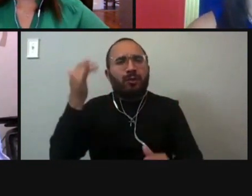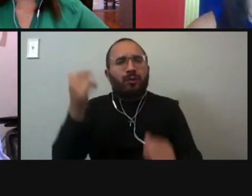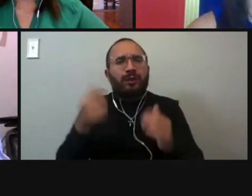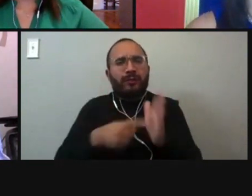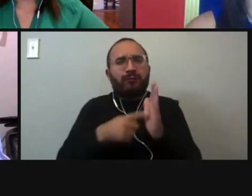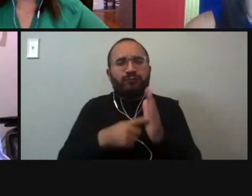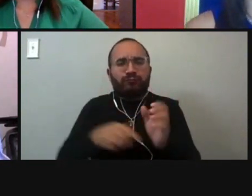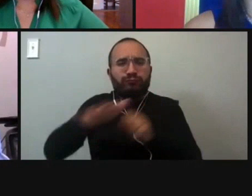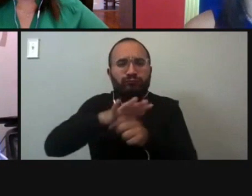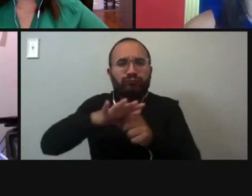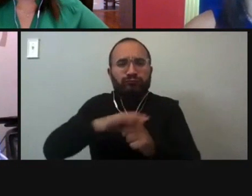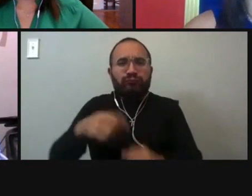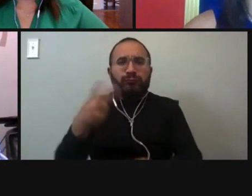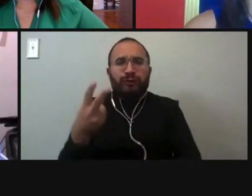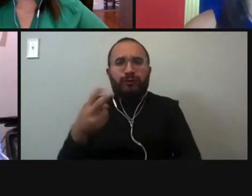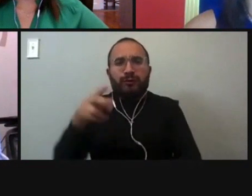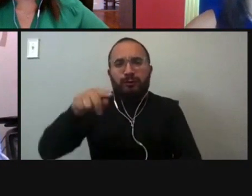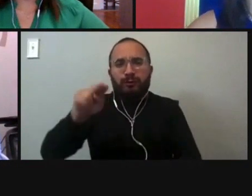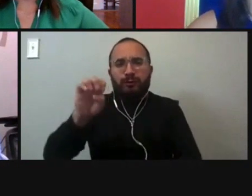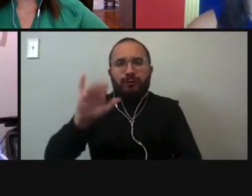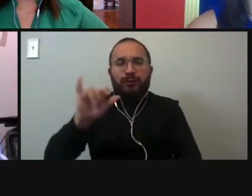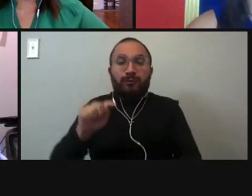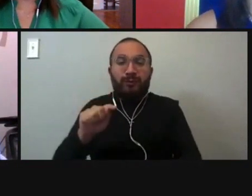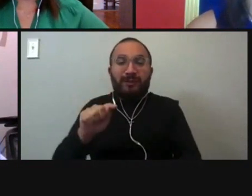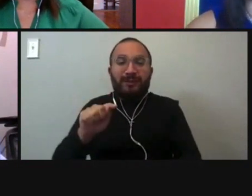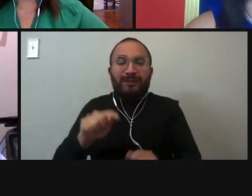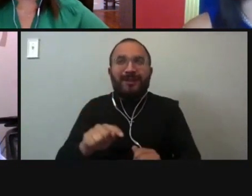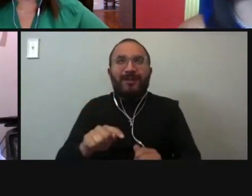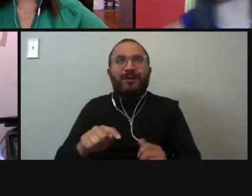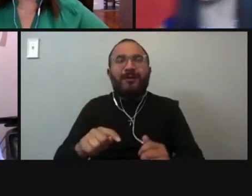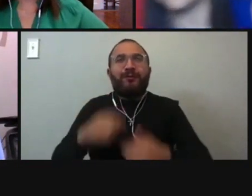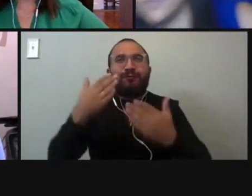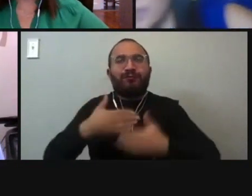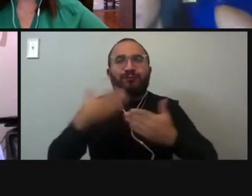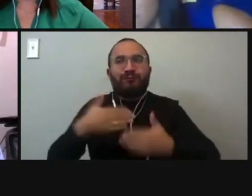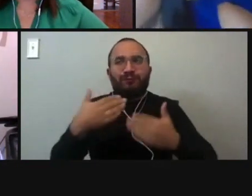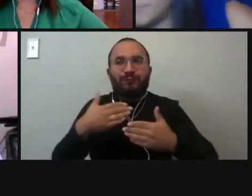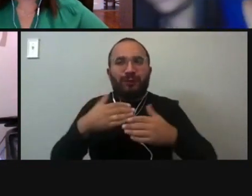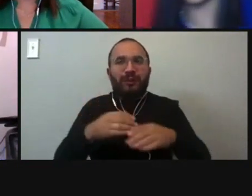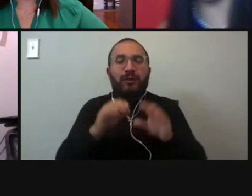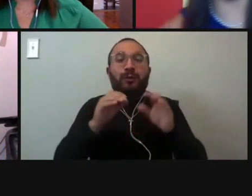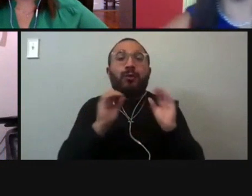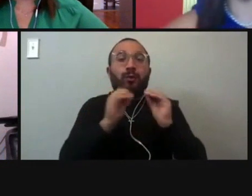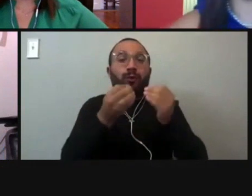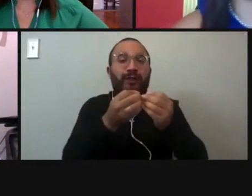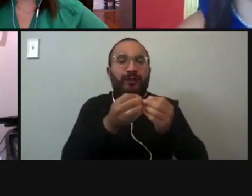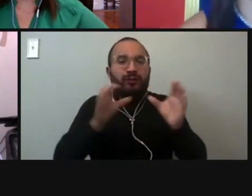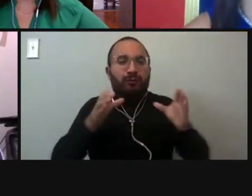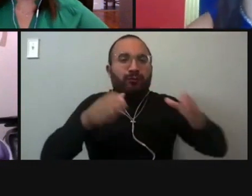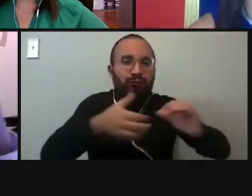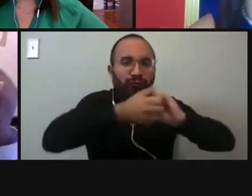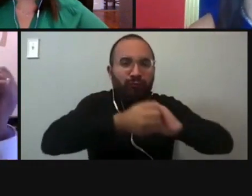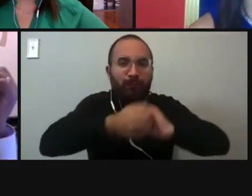Sure. Thank you. I'm really glad to see that the organizations have come together to really inform younger voters. I think that's a voting base